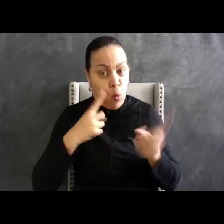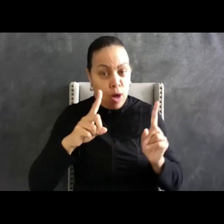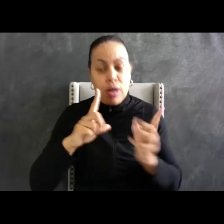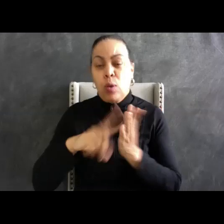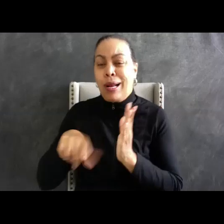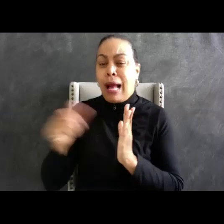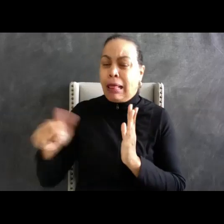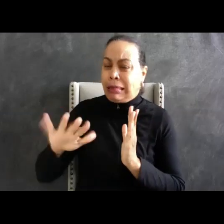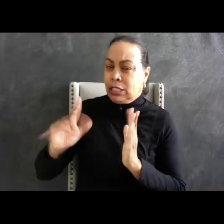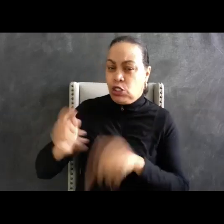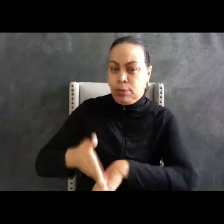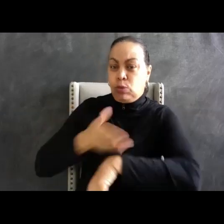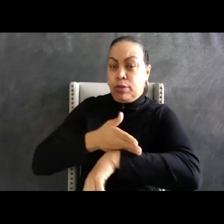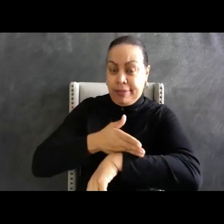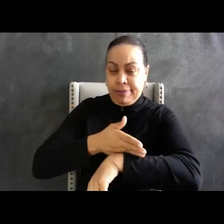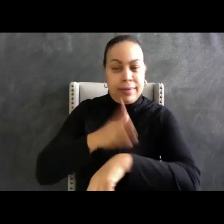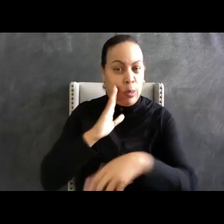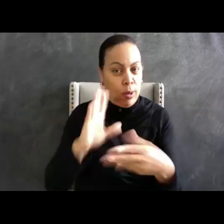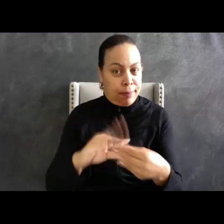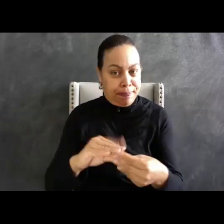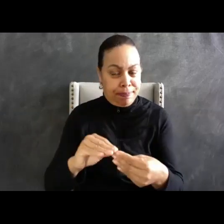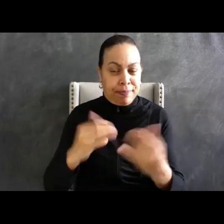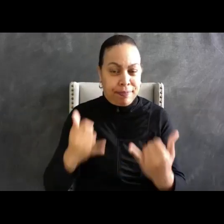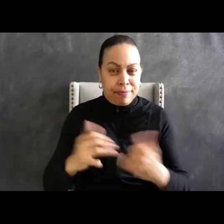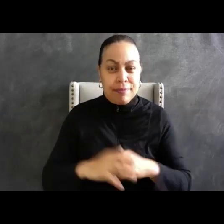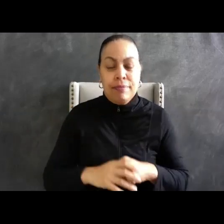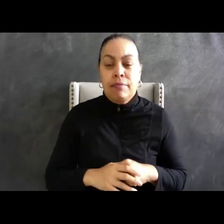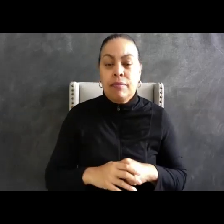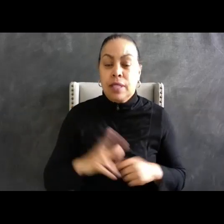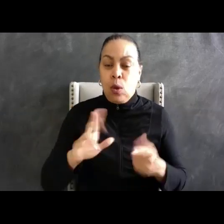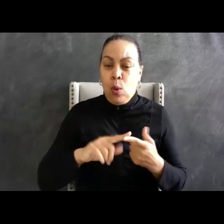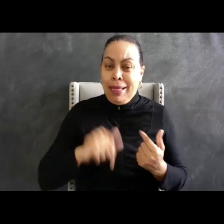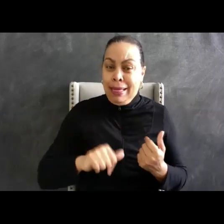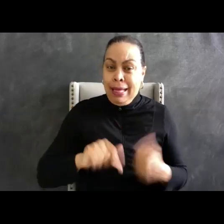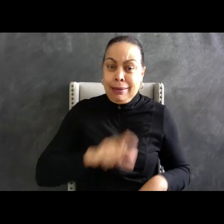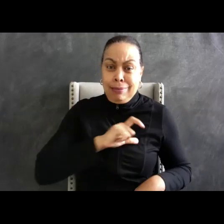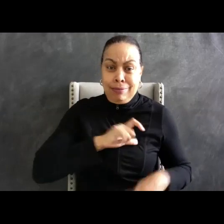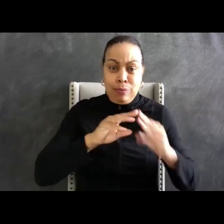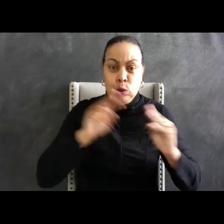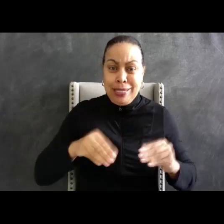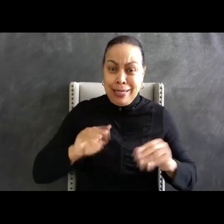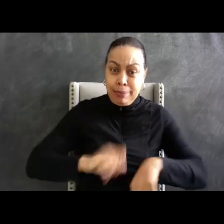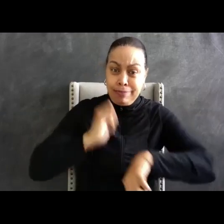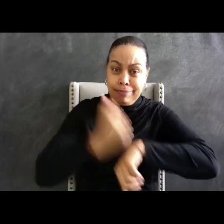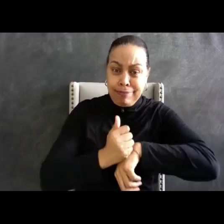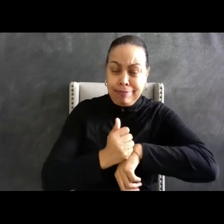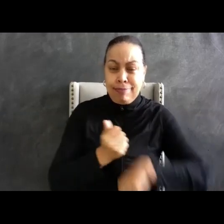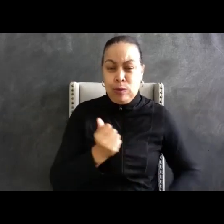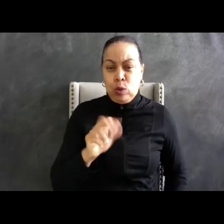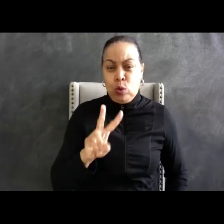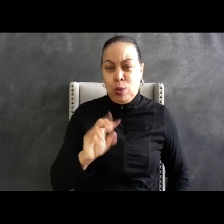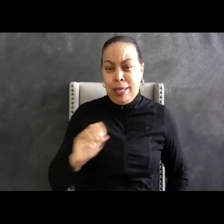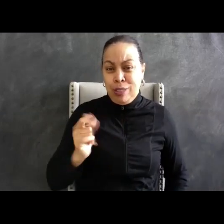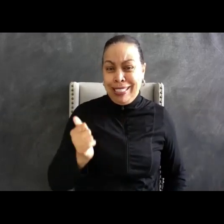When the National Law Enforcement Museum, located in Washington, D.C., opened in late 2018, we